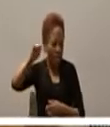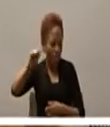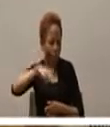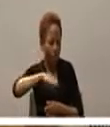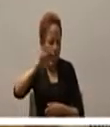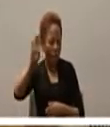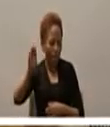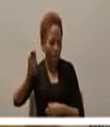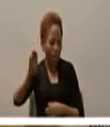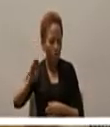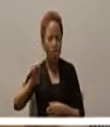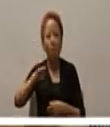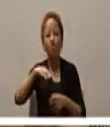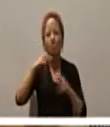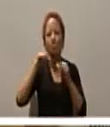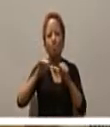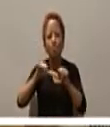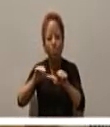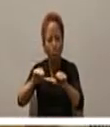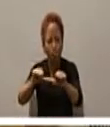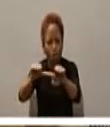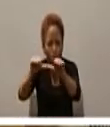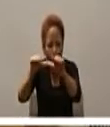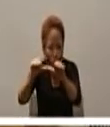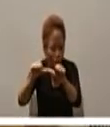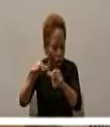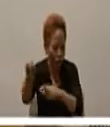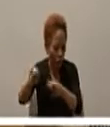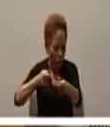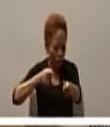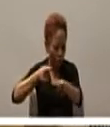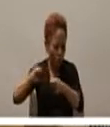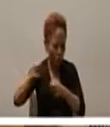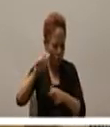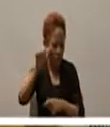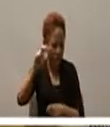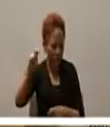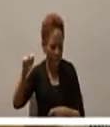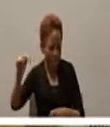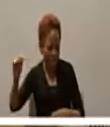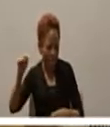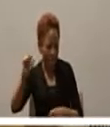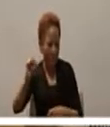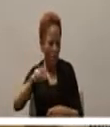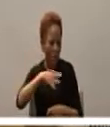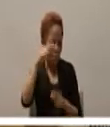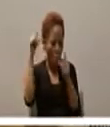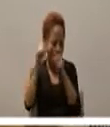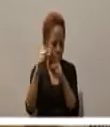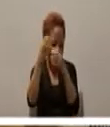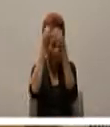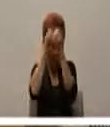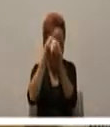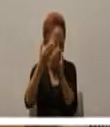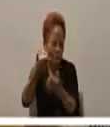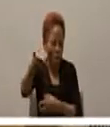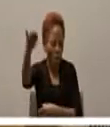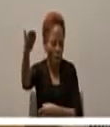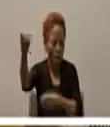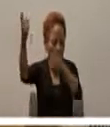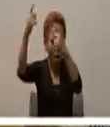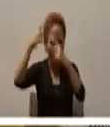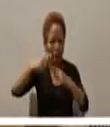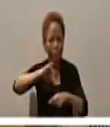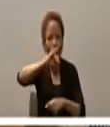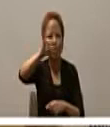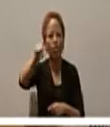Caiaphas the word of God came to John son of Zechariah in the wilderness he went through the whole